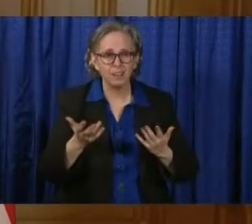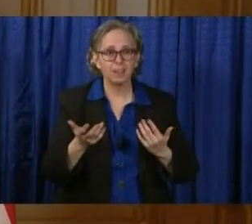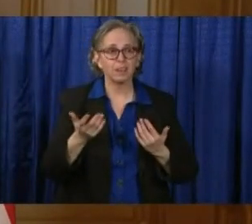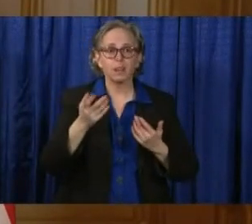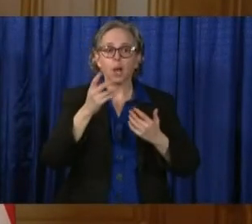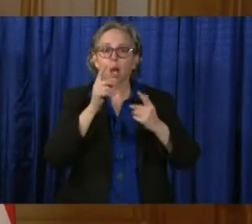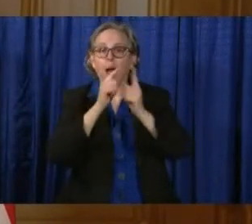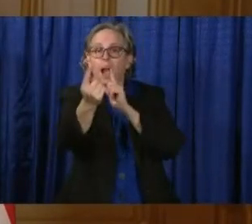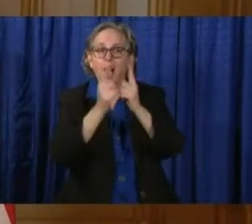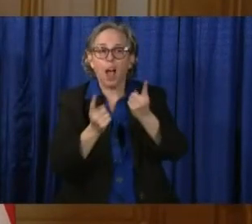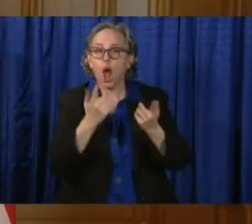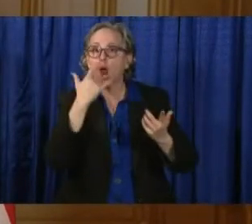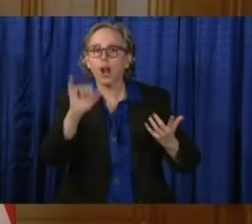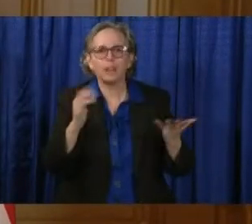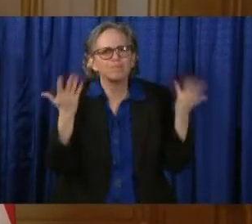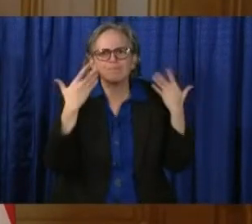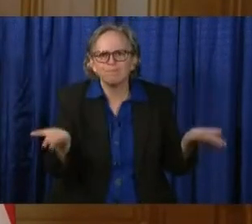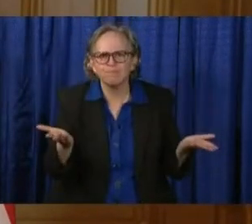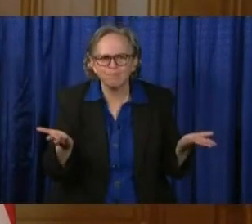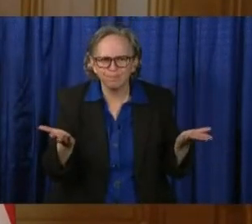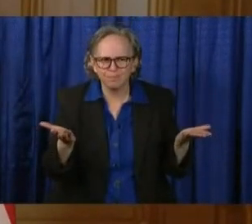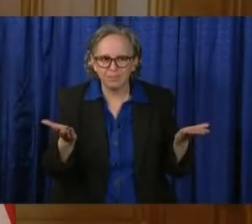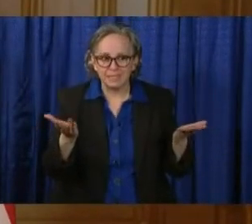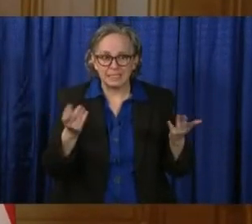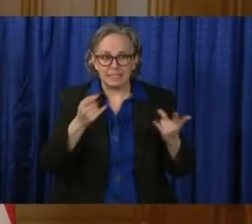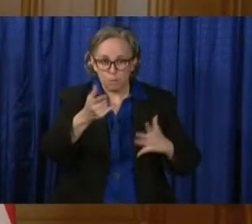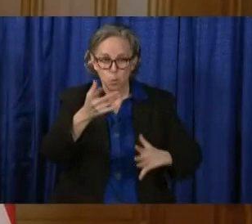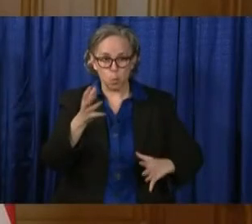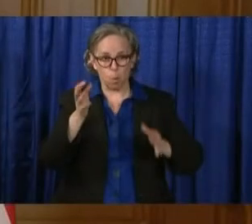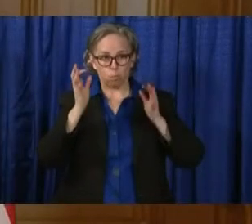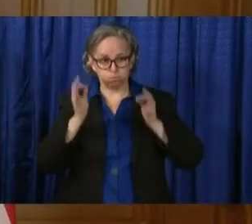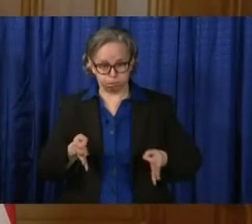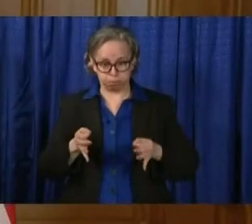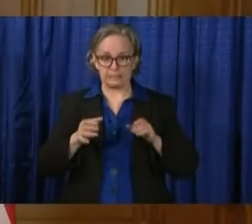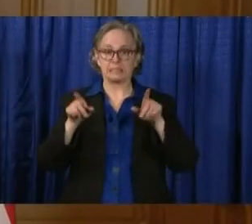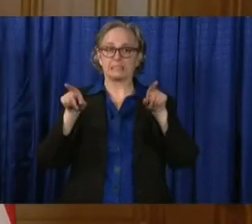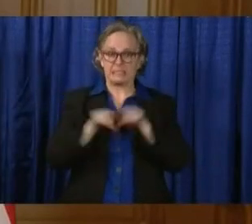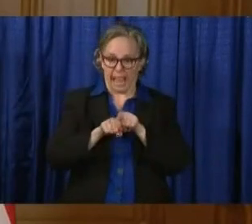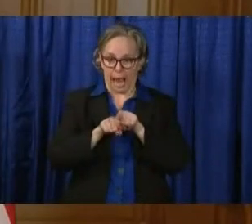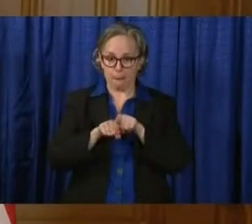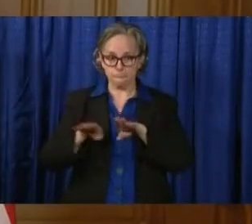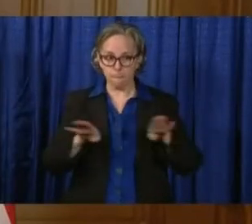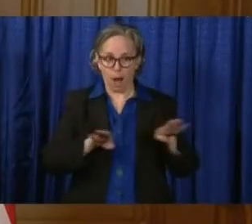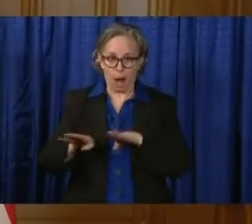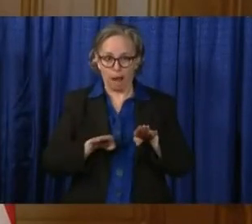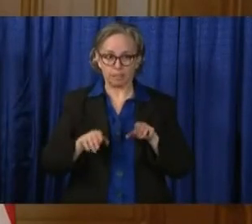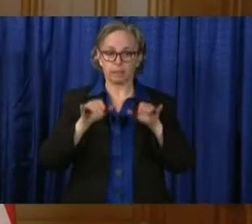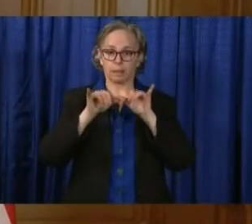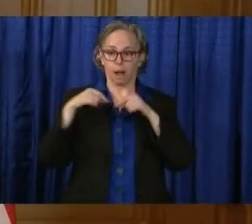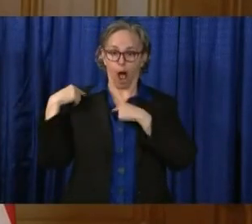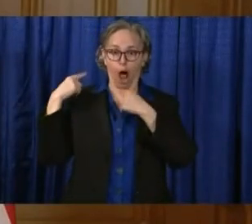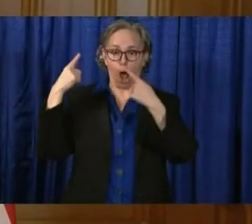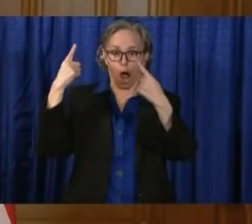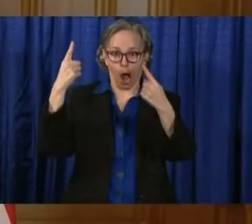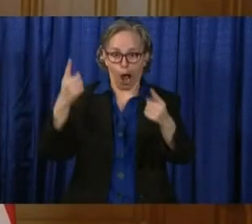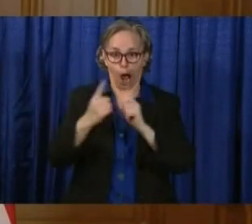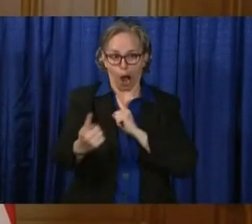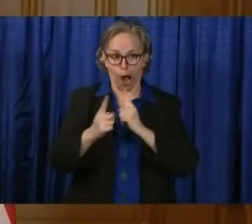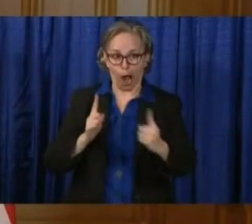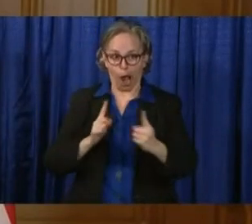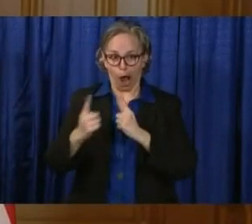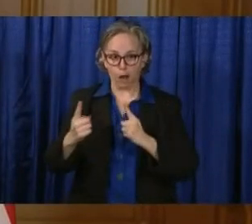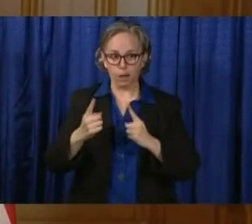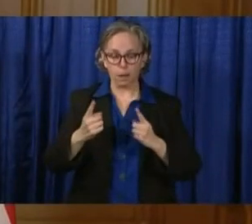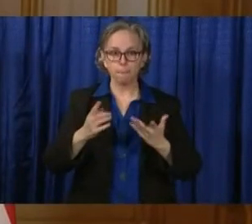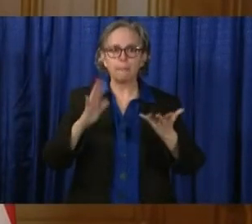So if you build in and you assume we continue to do what we do, you know, you end up with one result. And I'm not saying